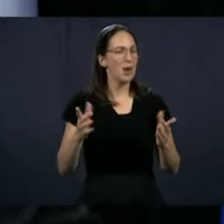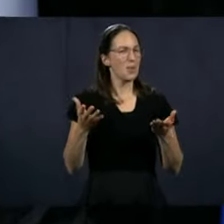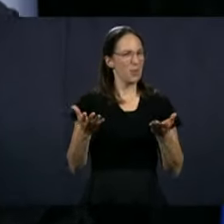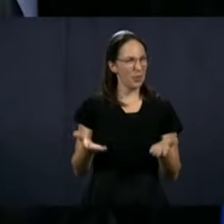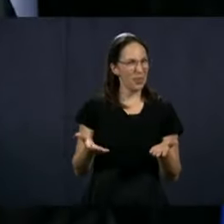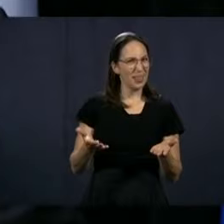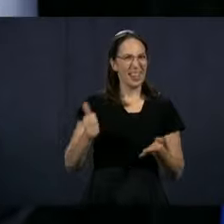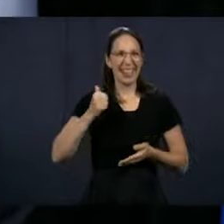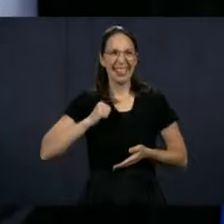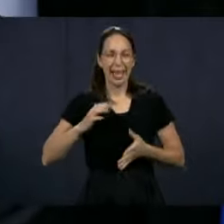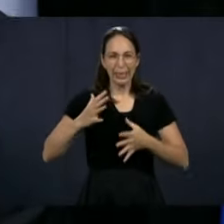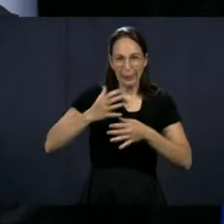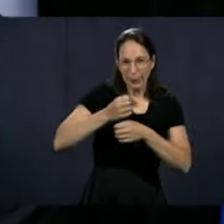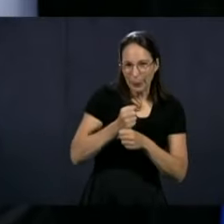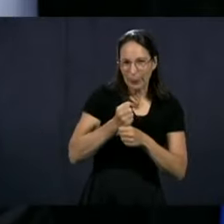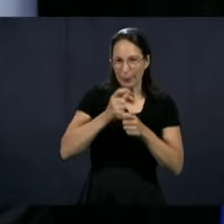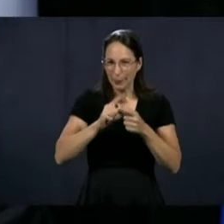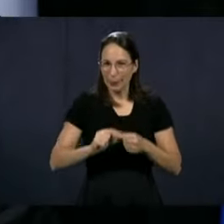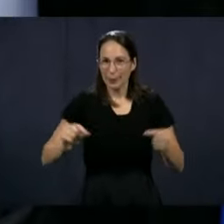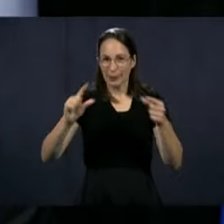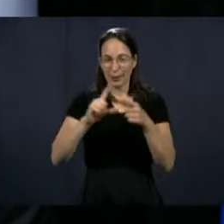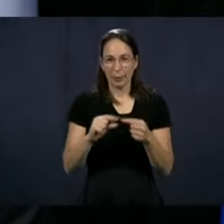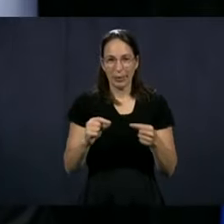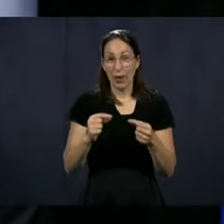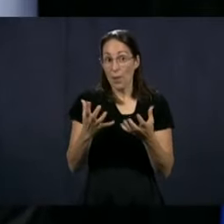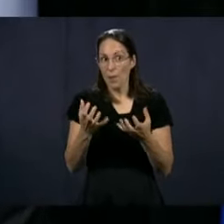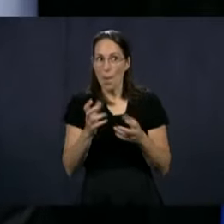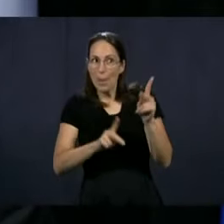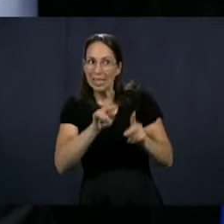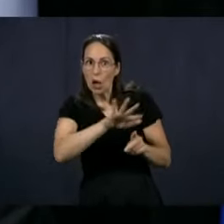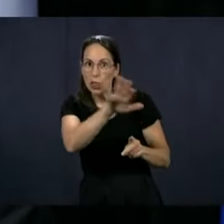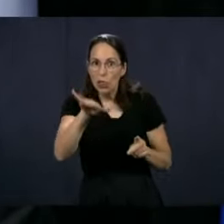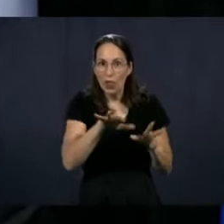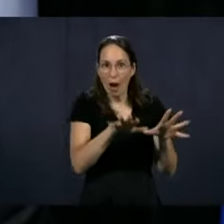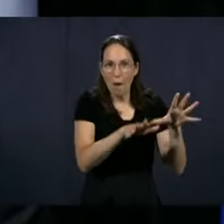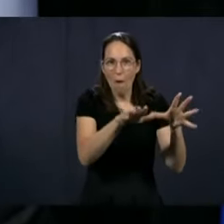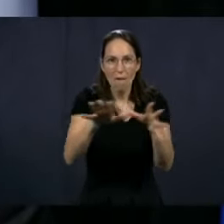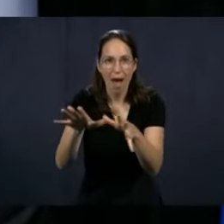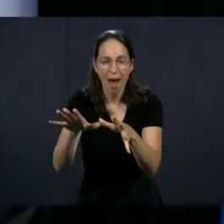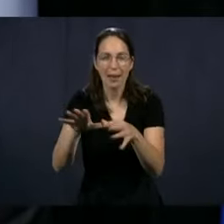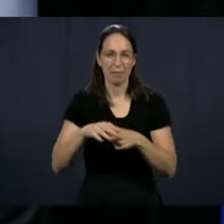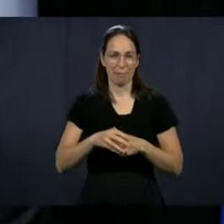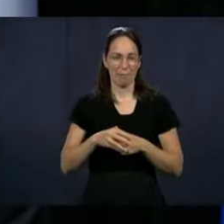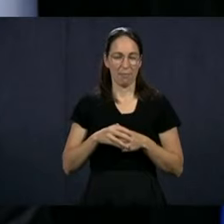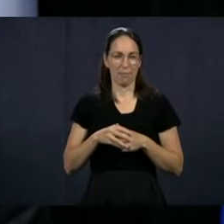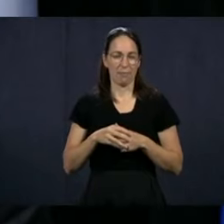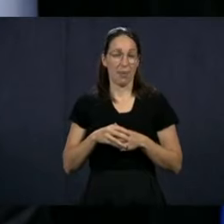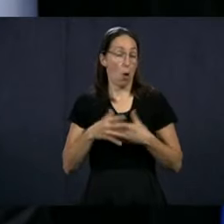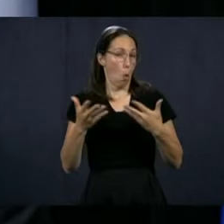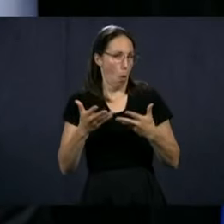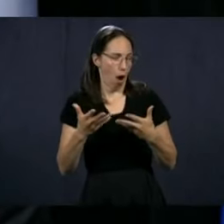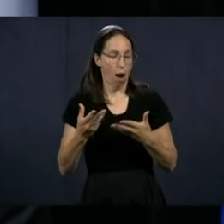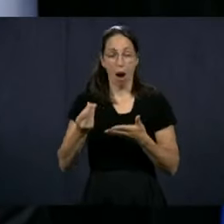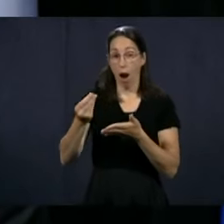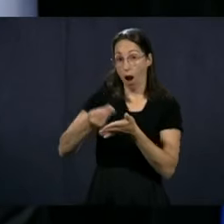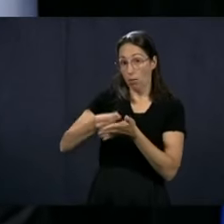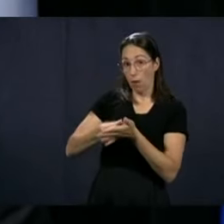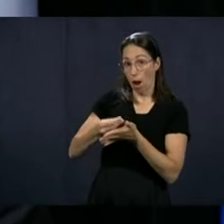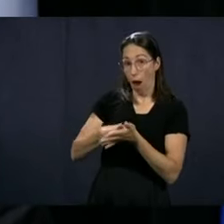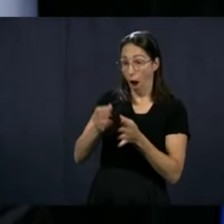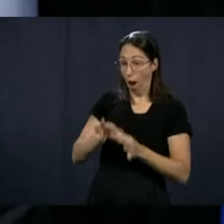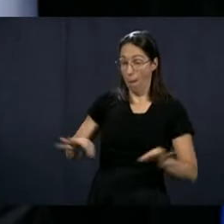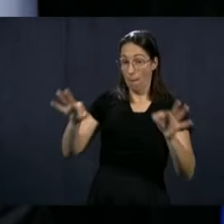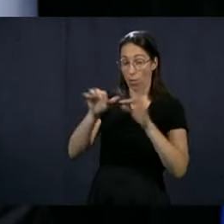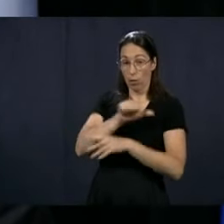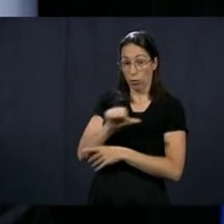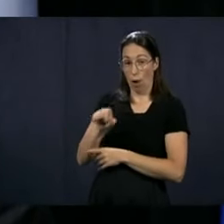speaking. But today, I'm going to try to take a few minutes to try to convince people that it's not just the money